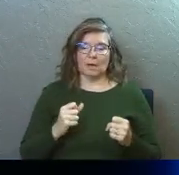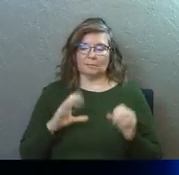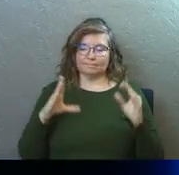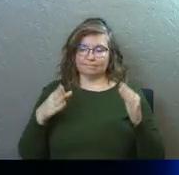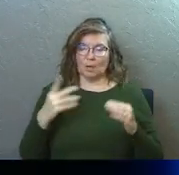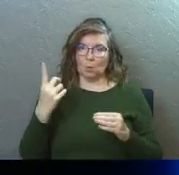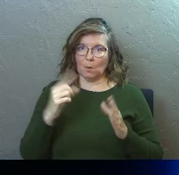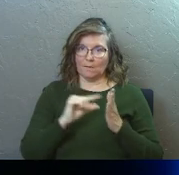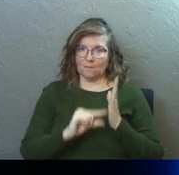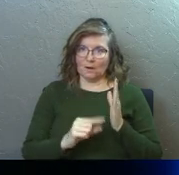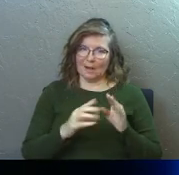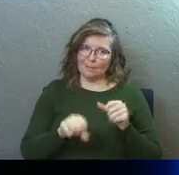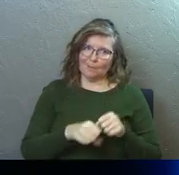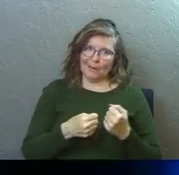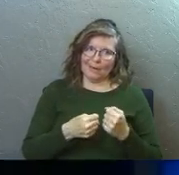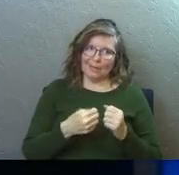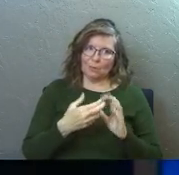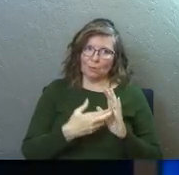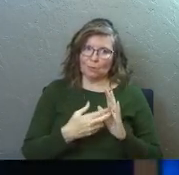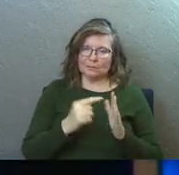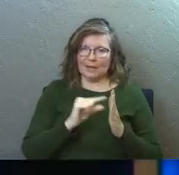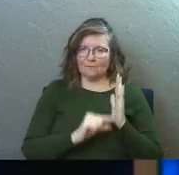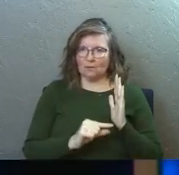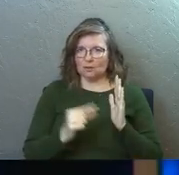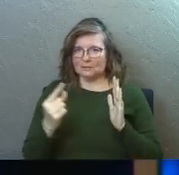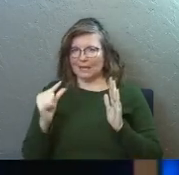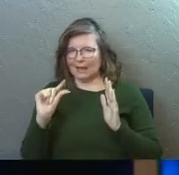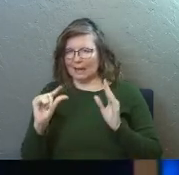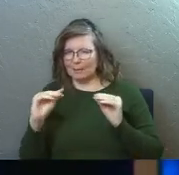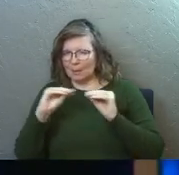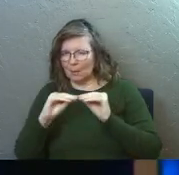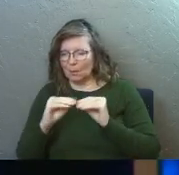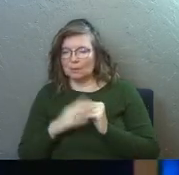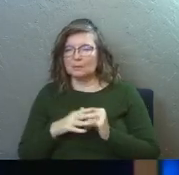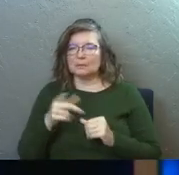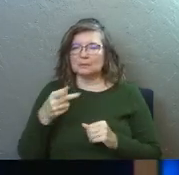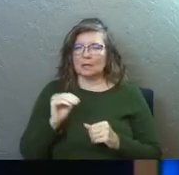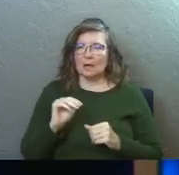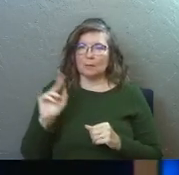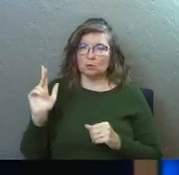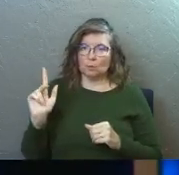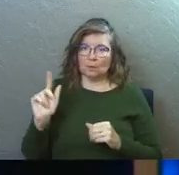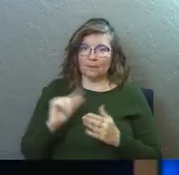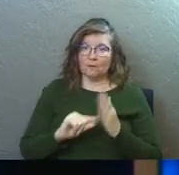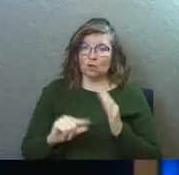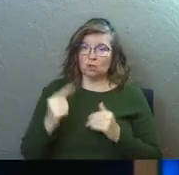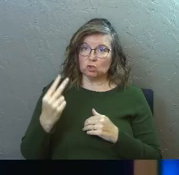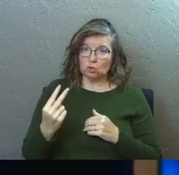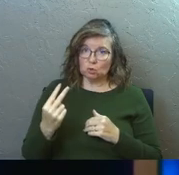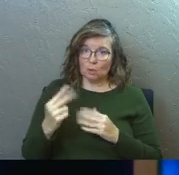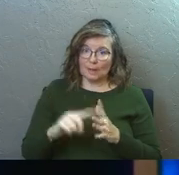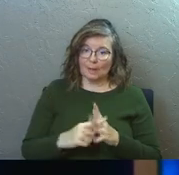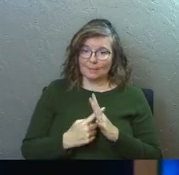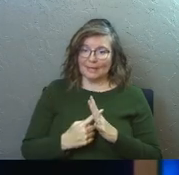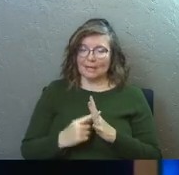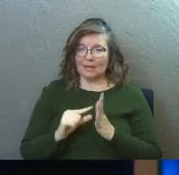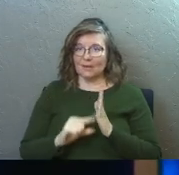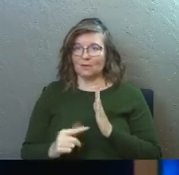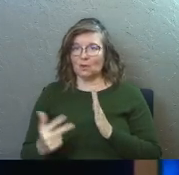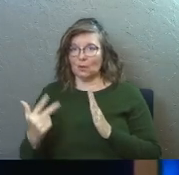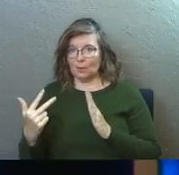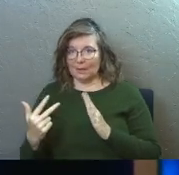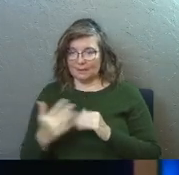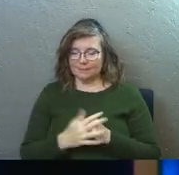stick to a verse. I'm kind of breaking the rules and doing a verse and a quarter. And so we're going to look at Psalm 23, verse two, and the beginning of verse